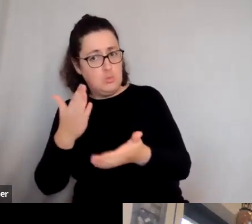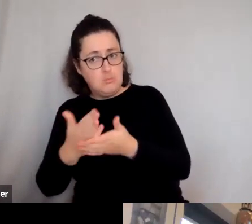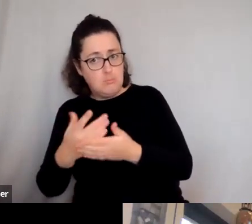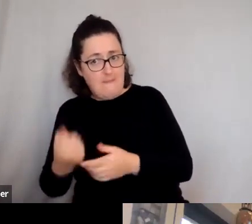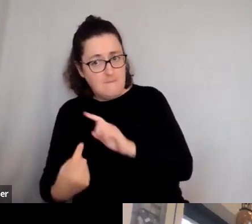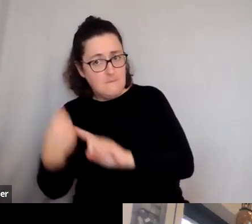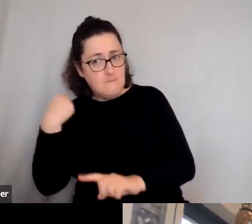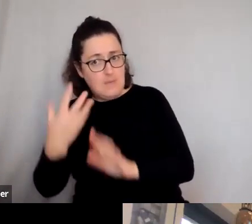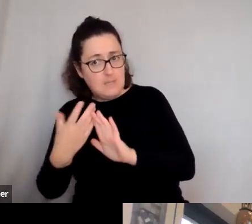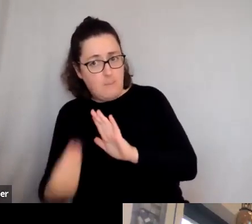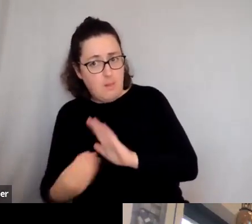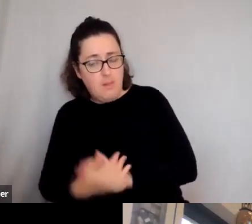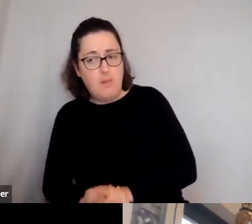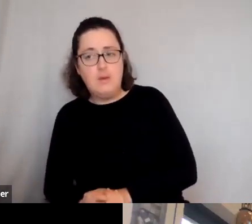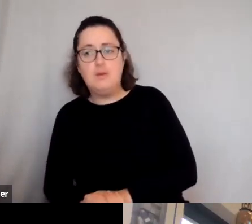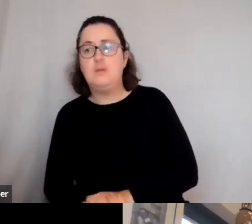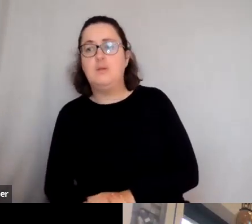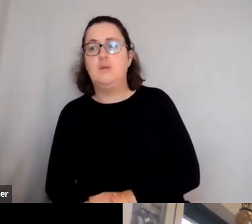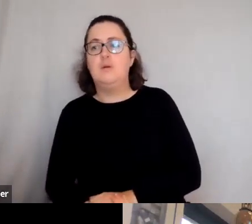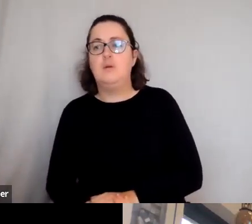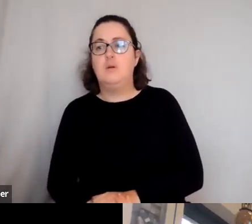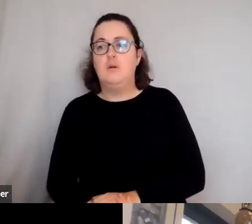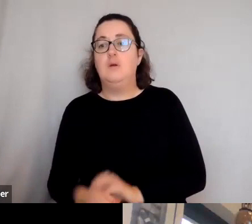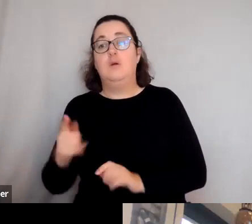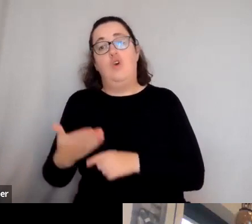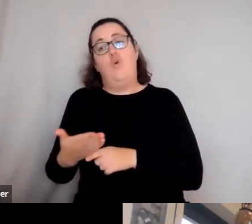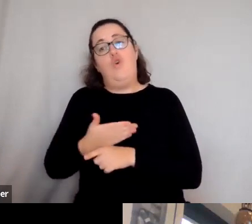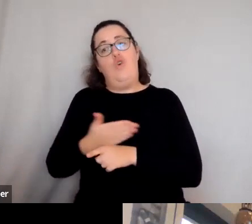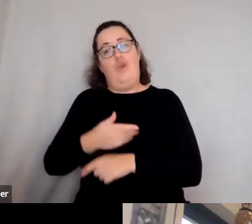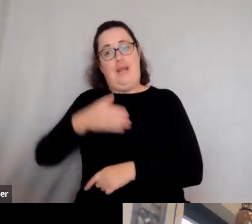Well, I suppose I'd go back to quite early Rome.